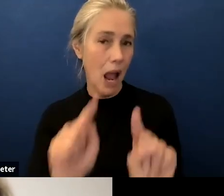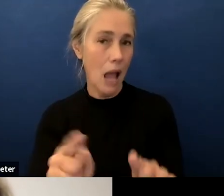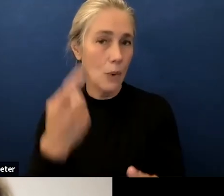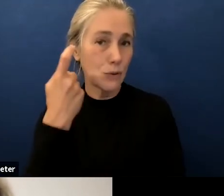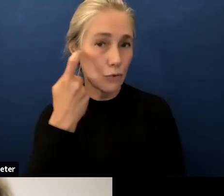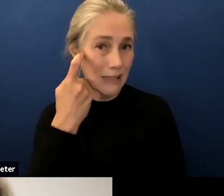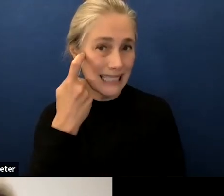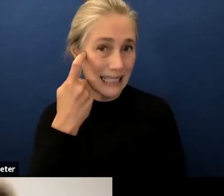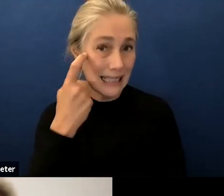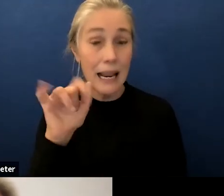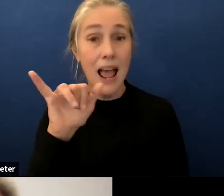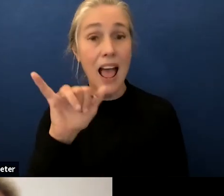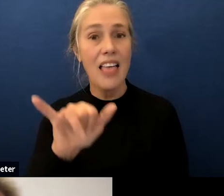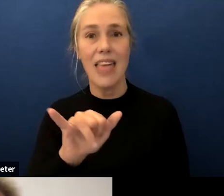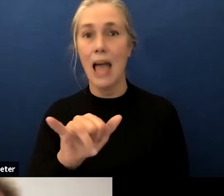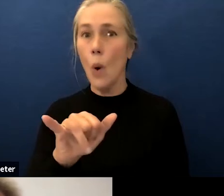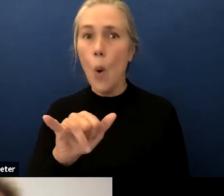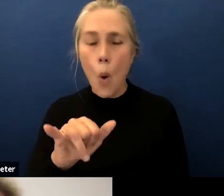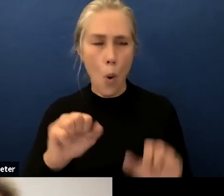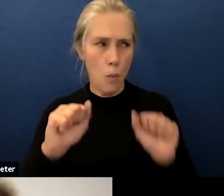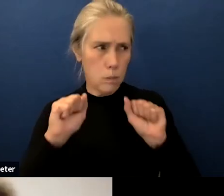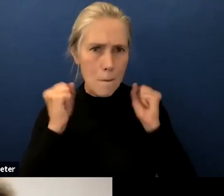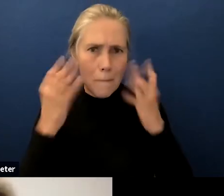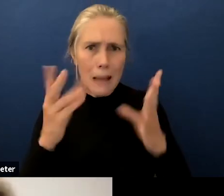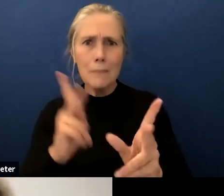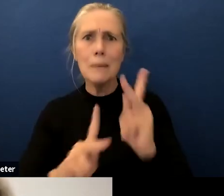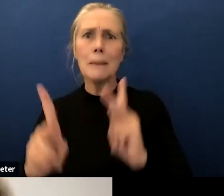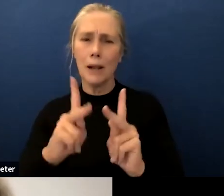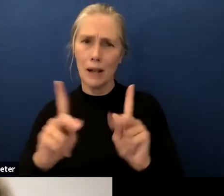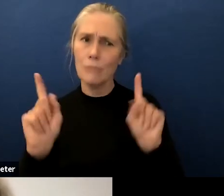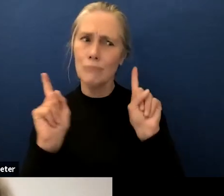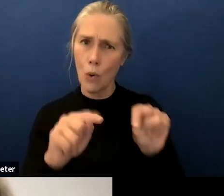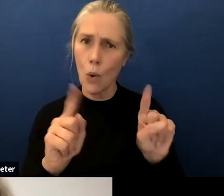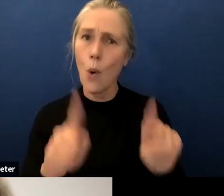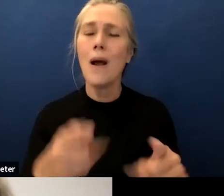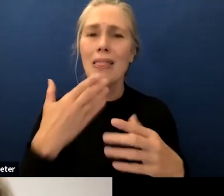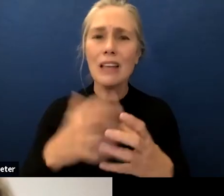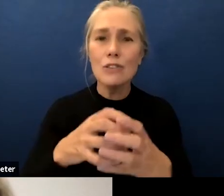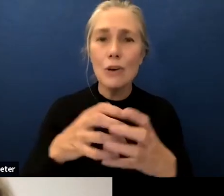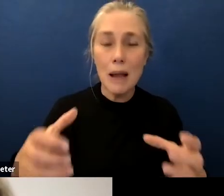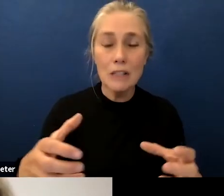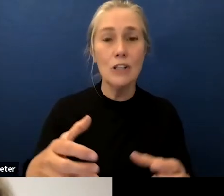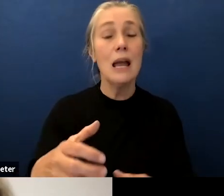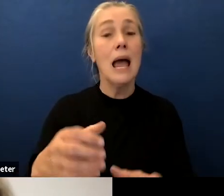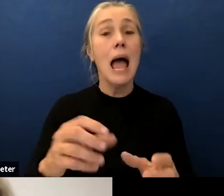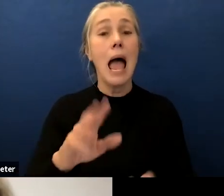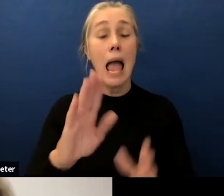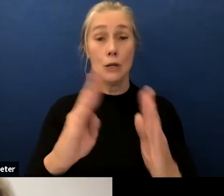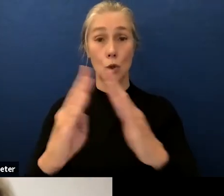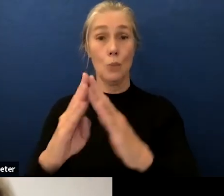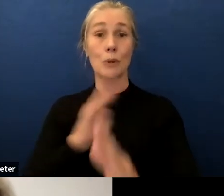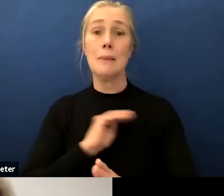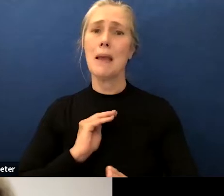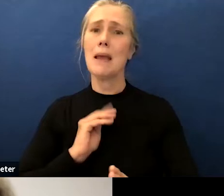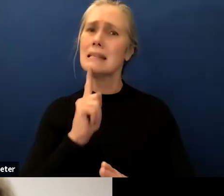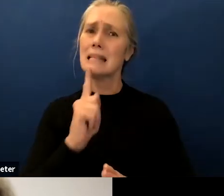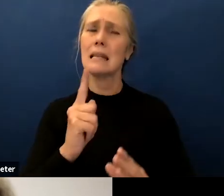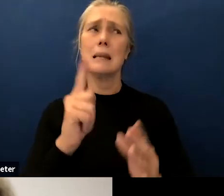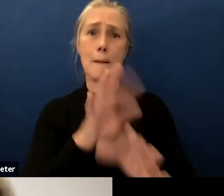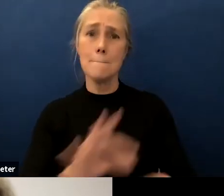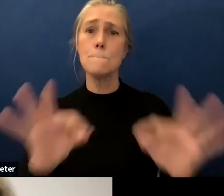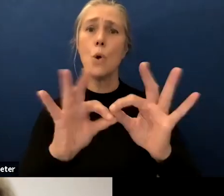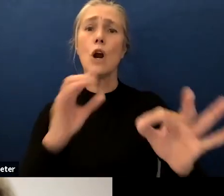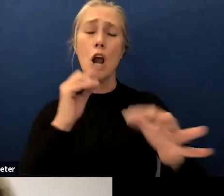it was really well attended thank you so much and members of the community made many important comments and asked really great